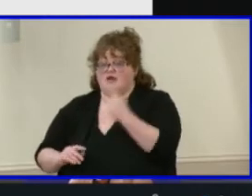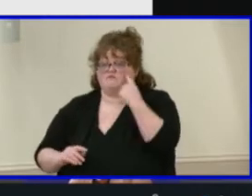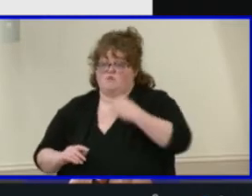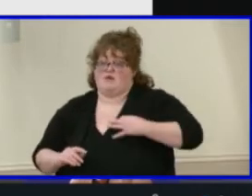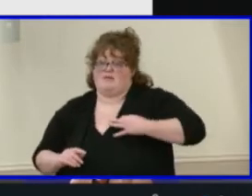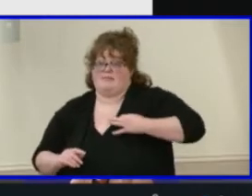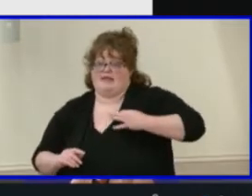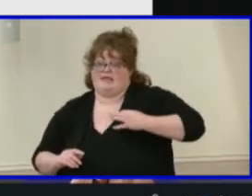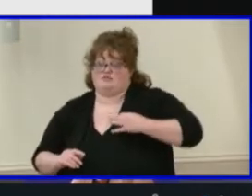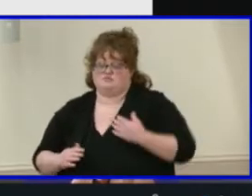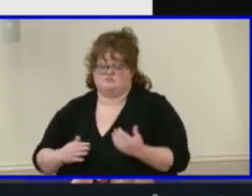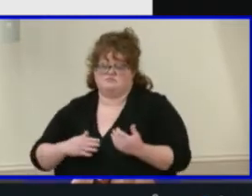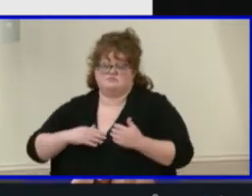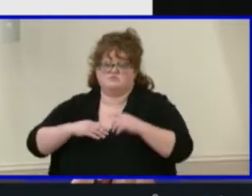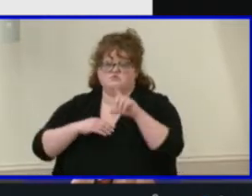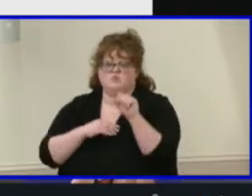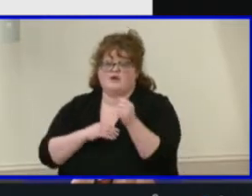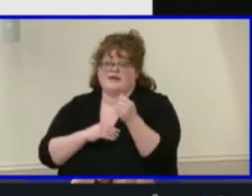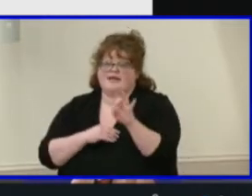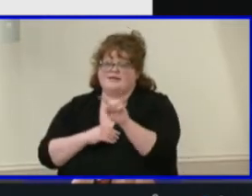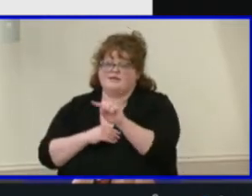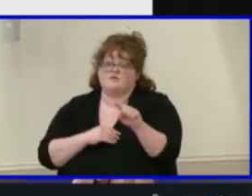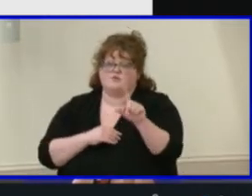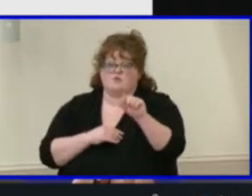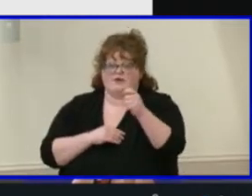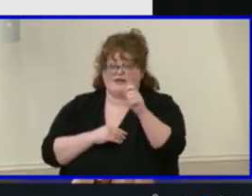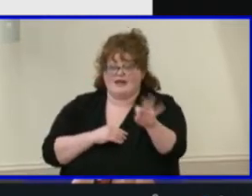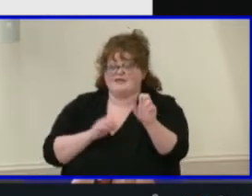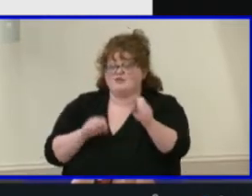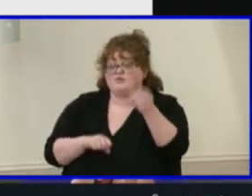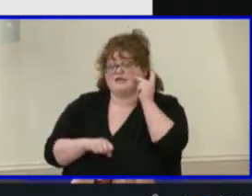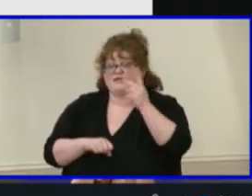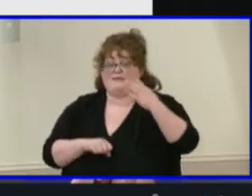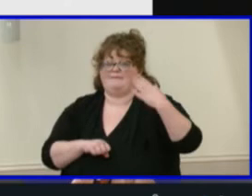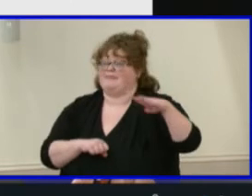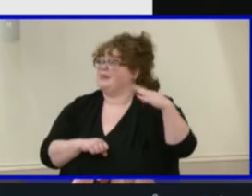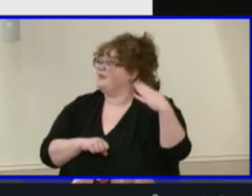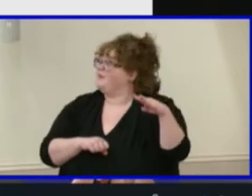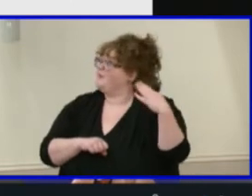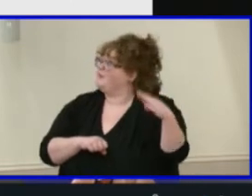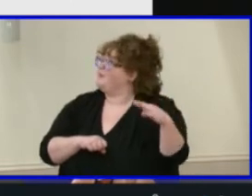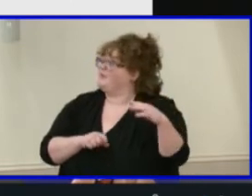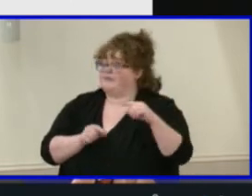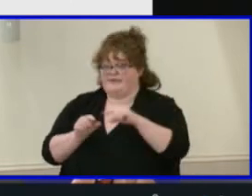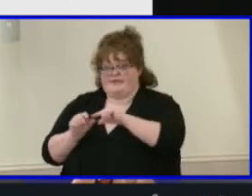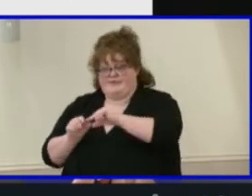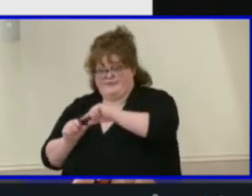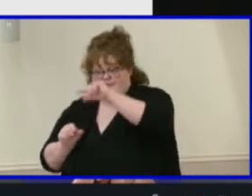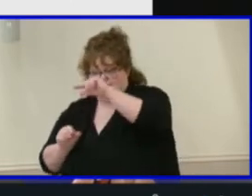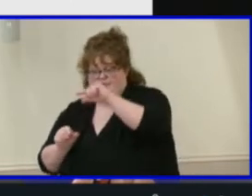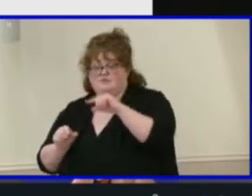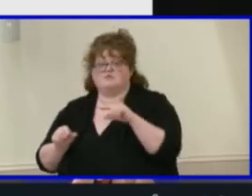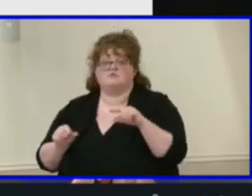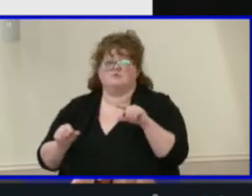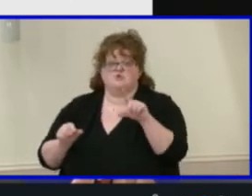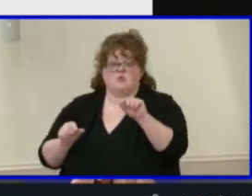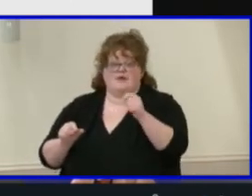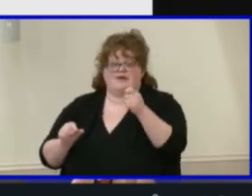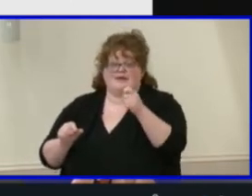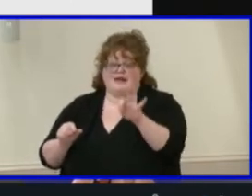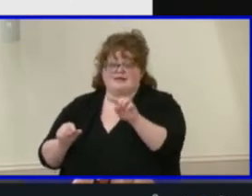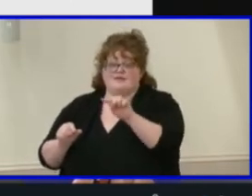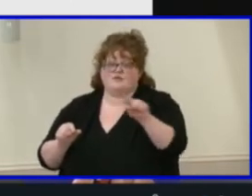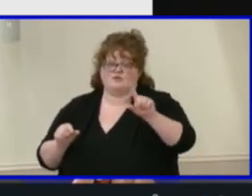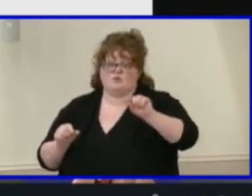2018-2019 demographics are displayed in blue. School year 2019-2020 demographics